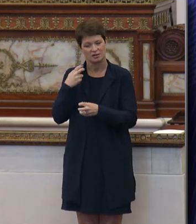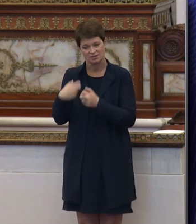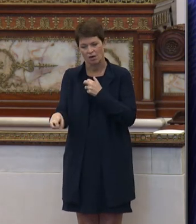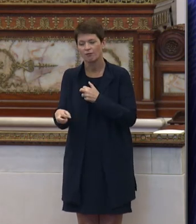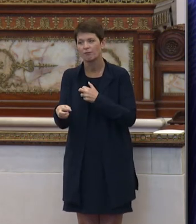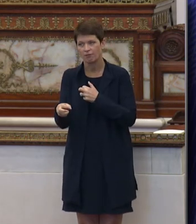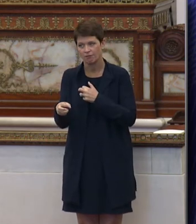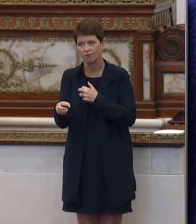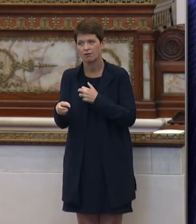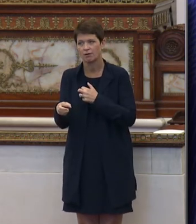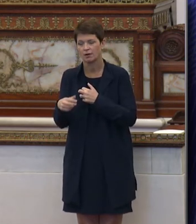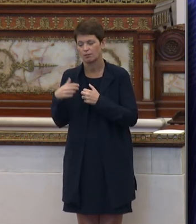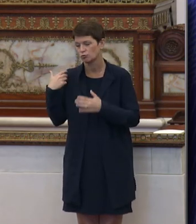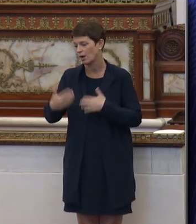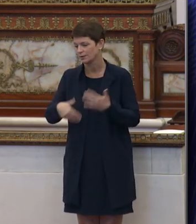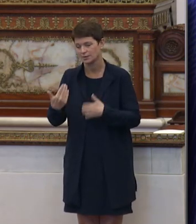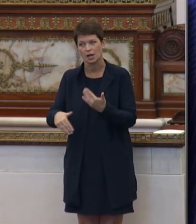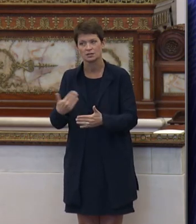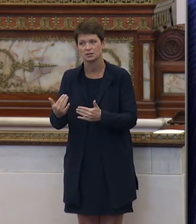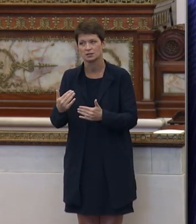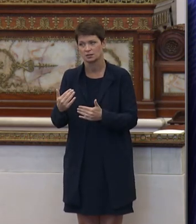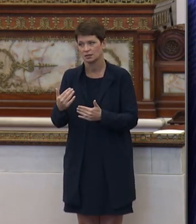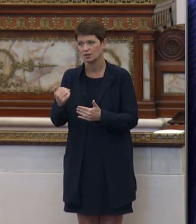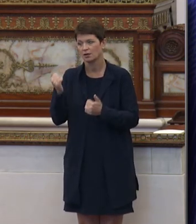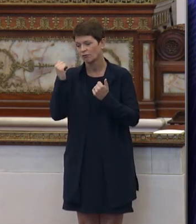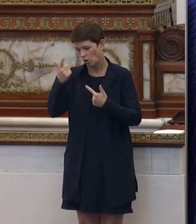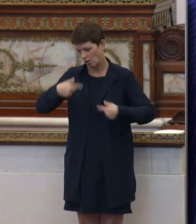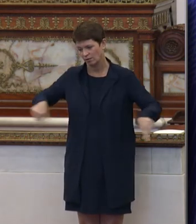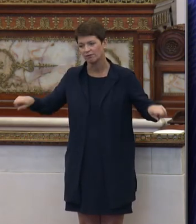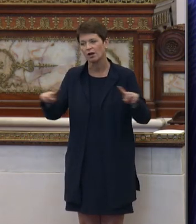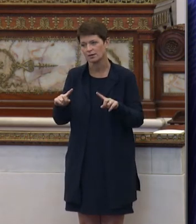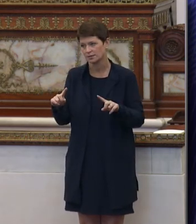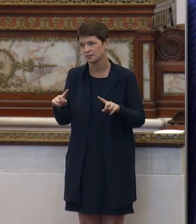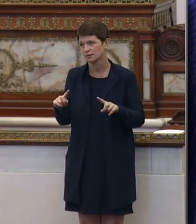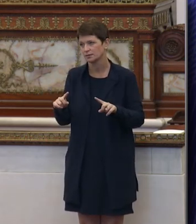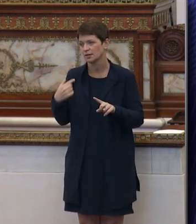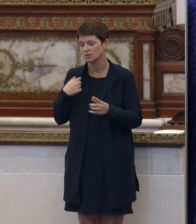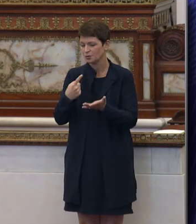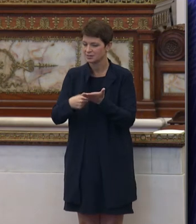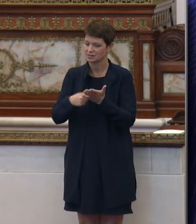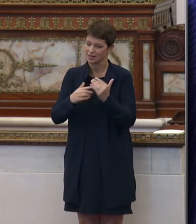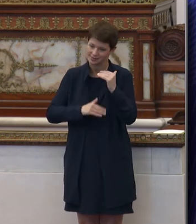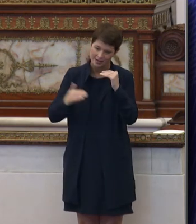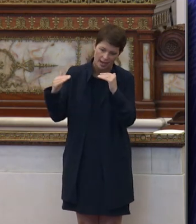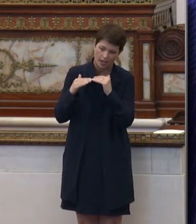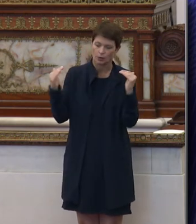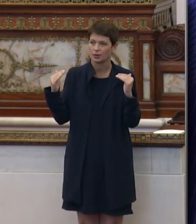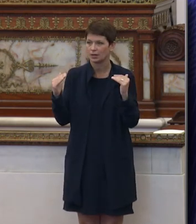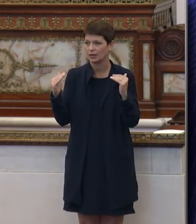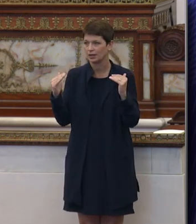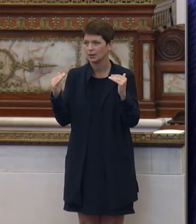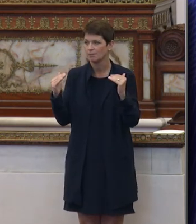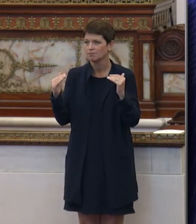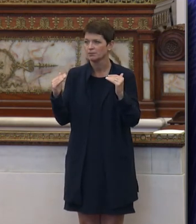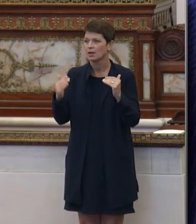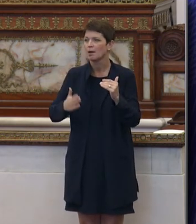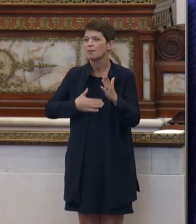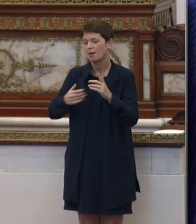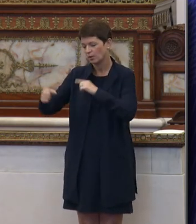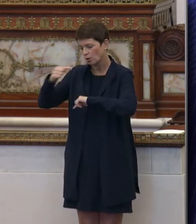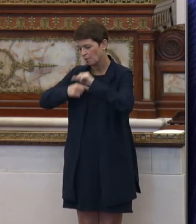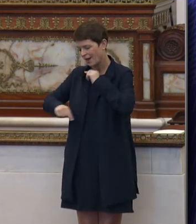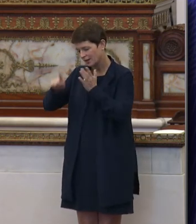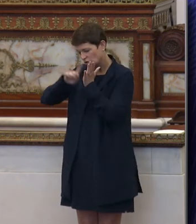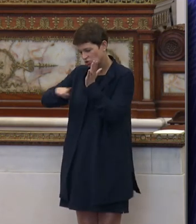process for all, for all of us as we talk about equity. And I'm glad that you're going to go back and look at some of the